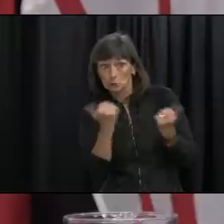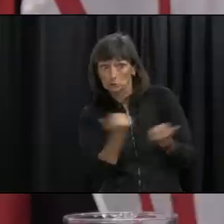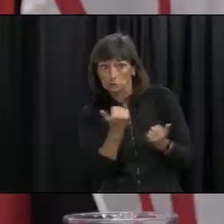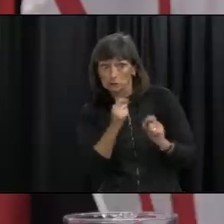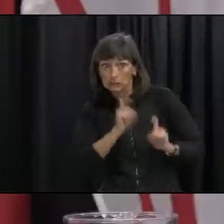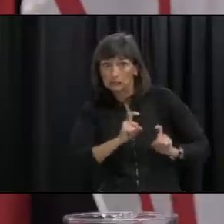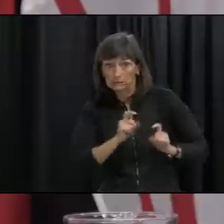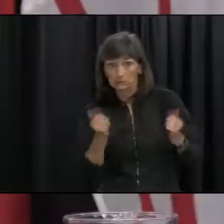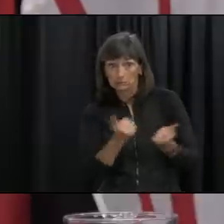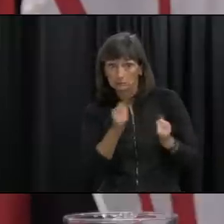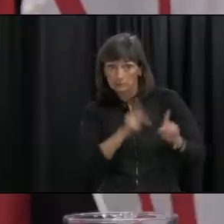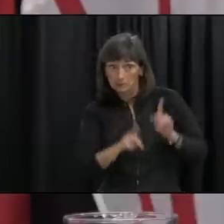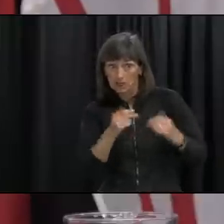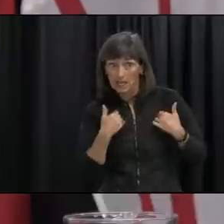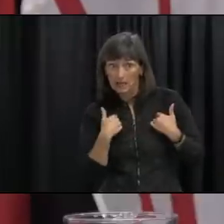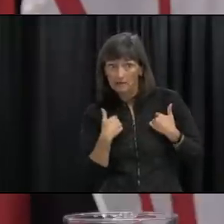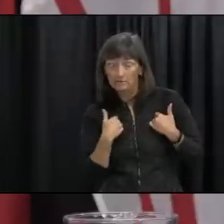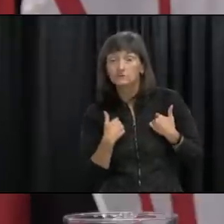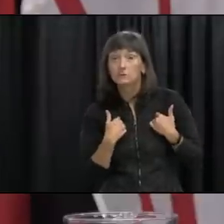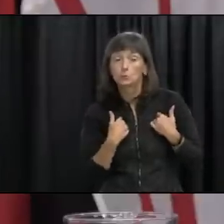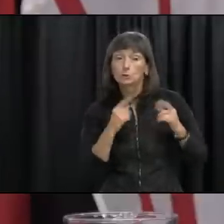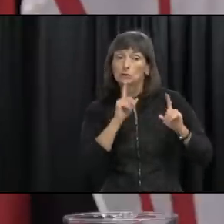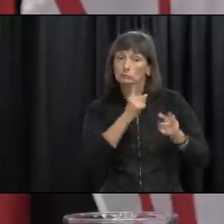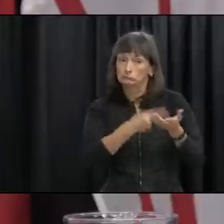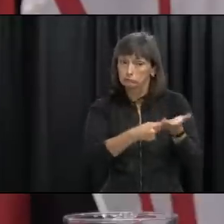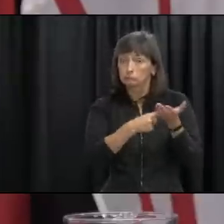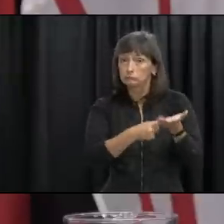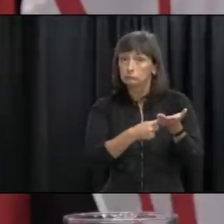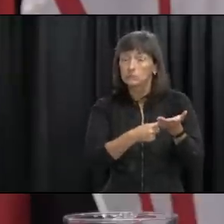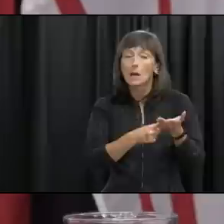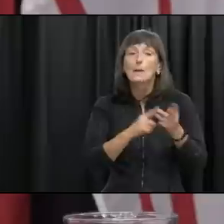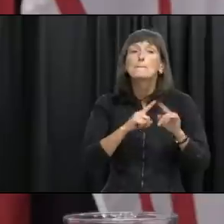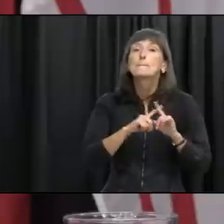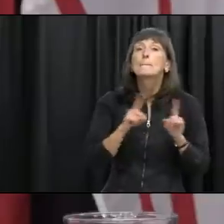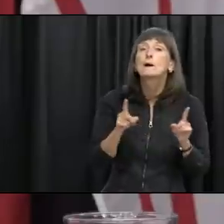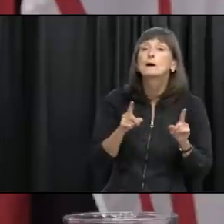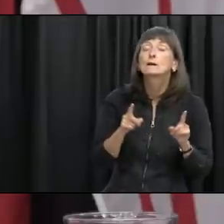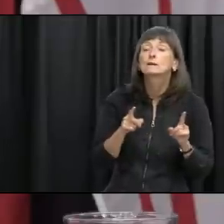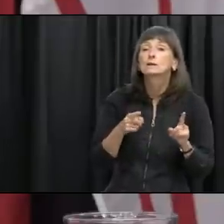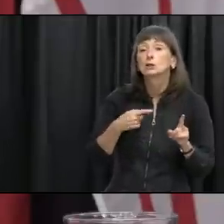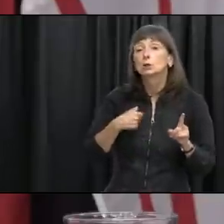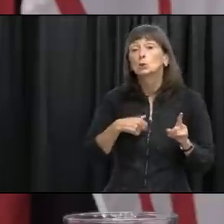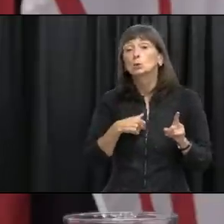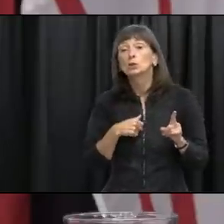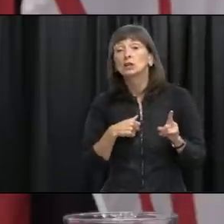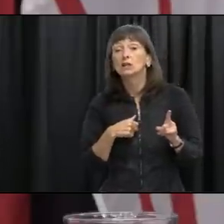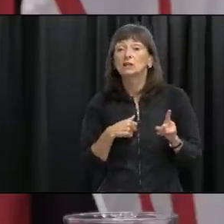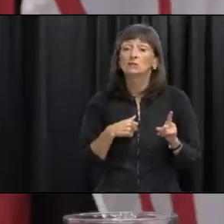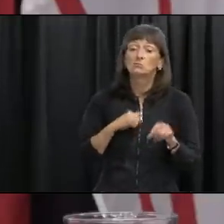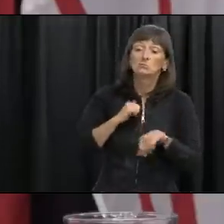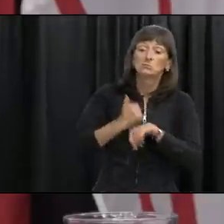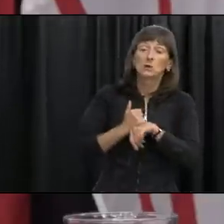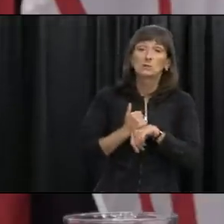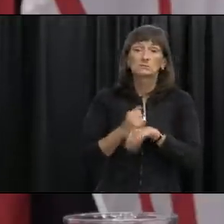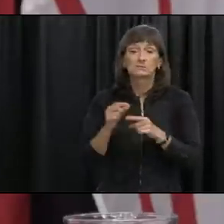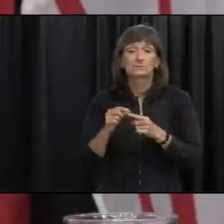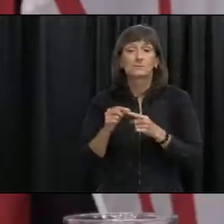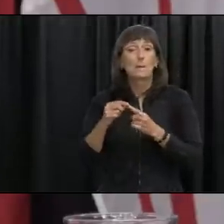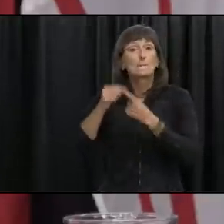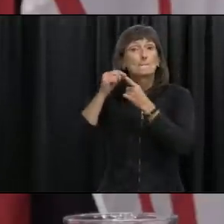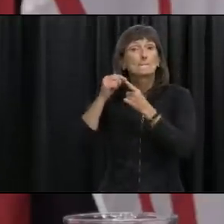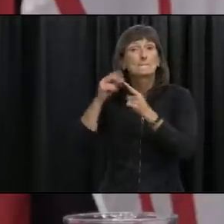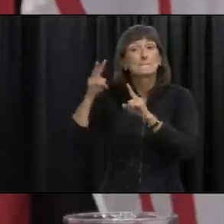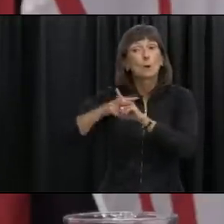but we opted not to have an intermediate step whereby we had a phone line uh for appointments